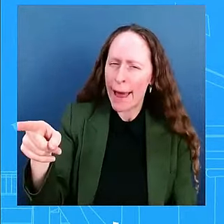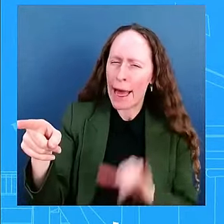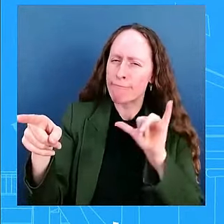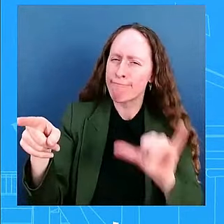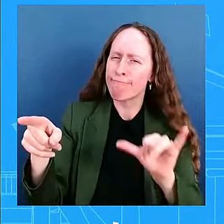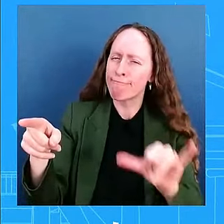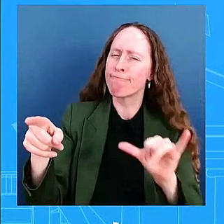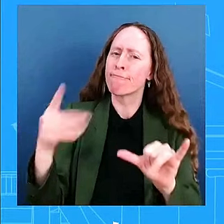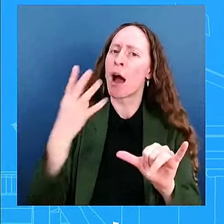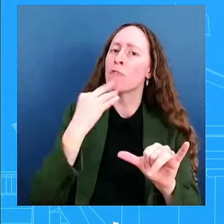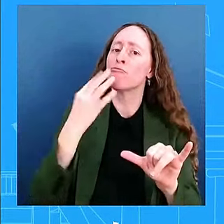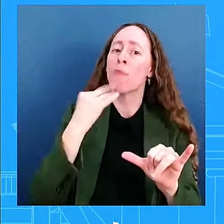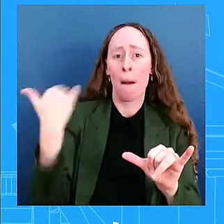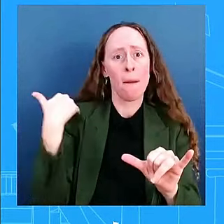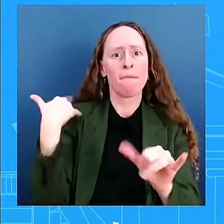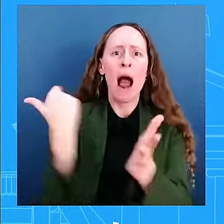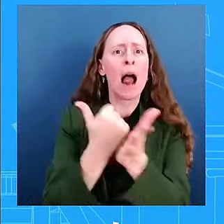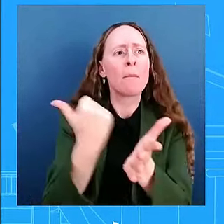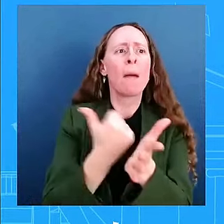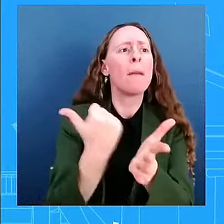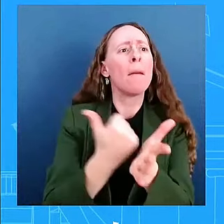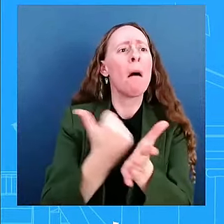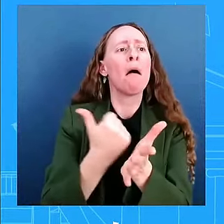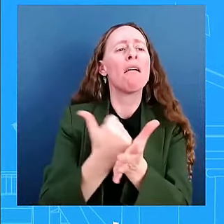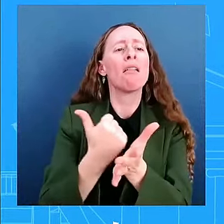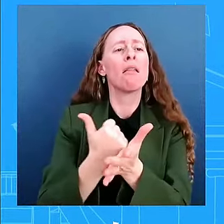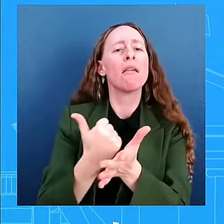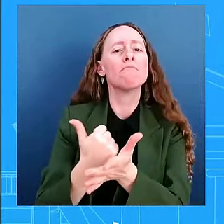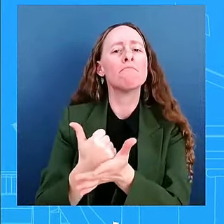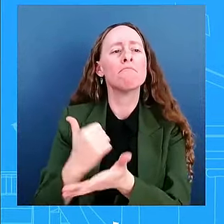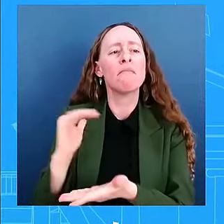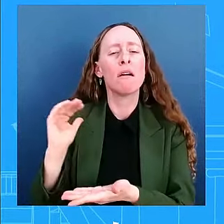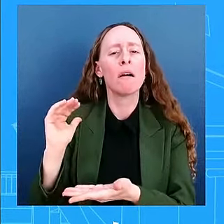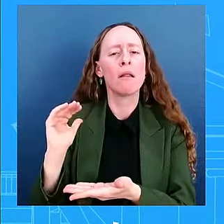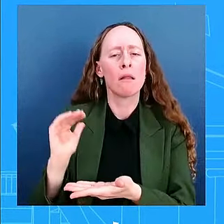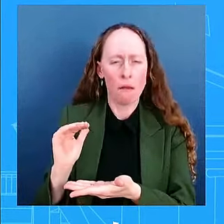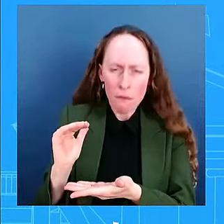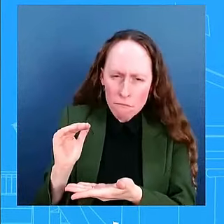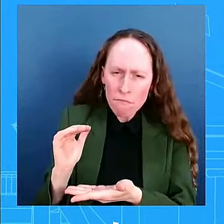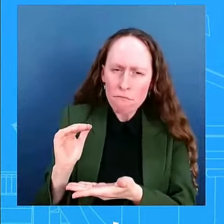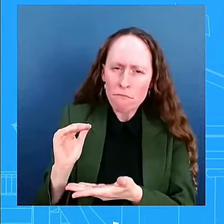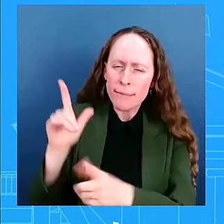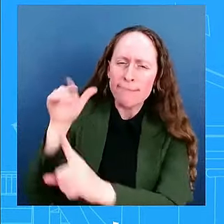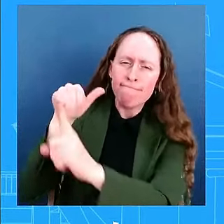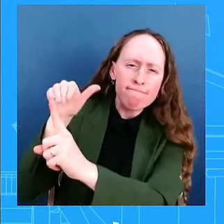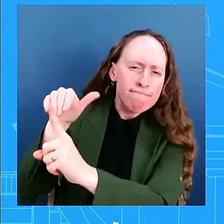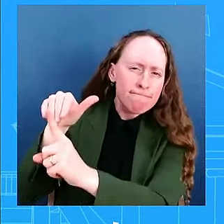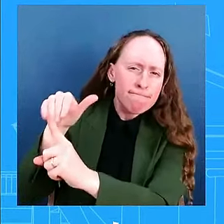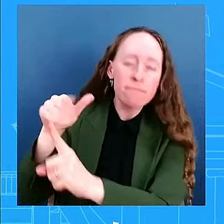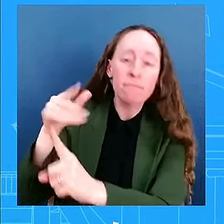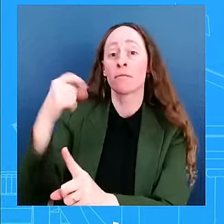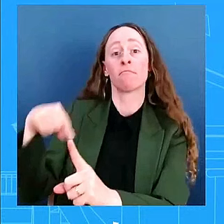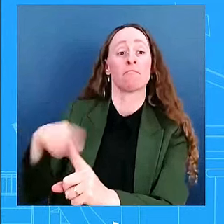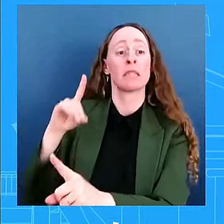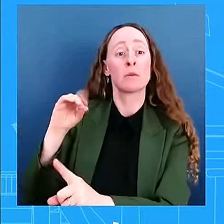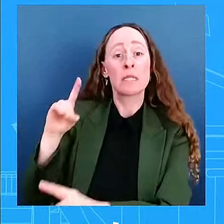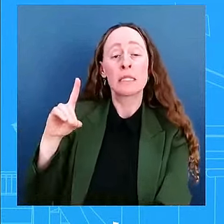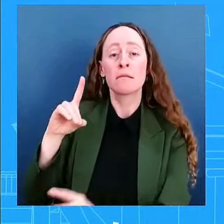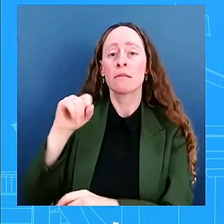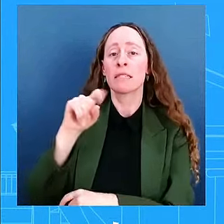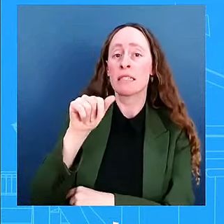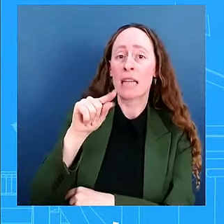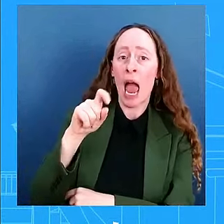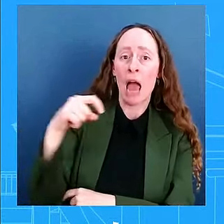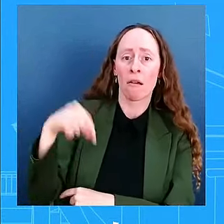we've sent out the letter from, obviously, the Department of Defense and also the State Department that went to both Secretary's counterparts.